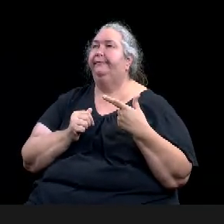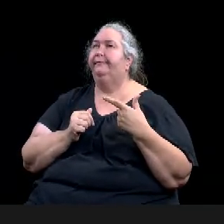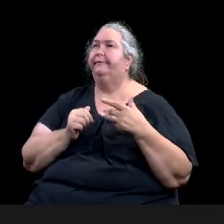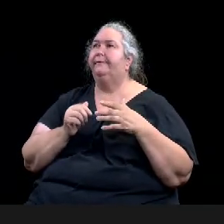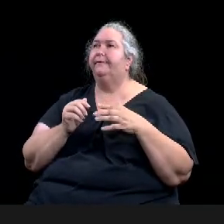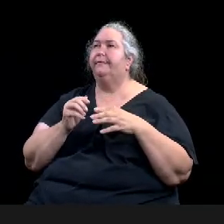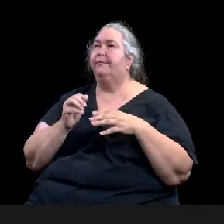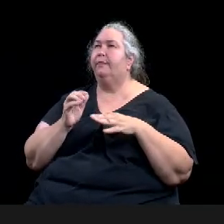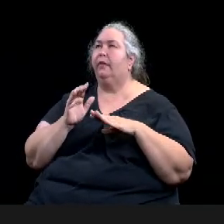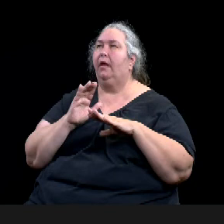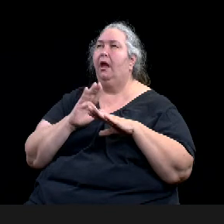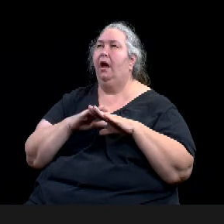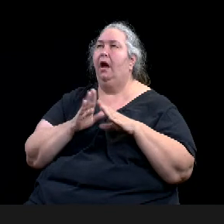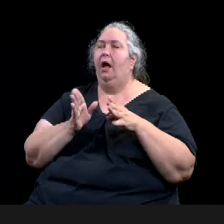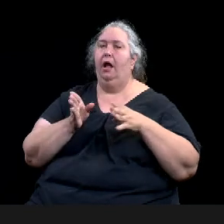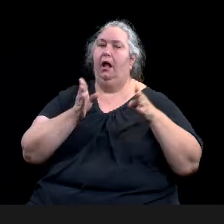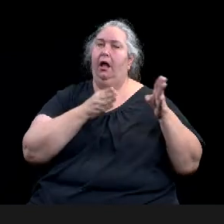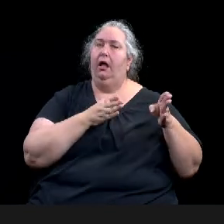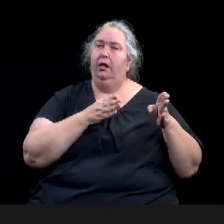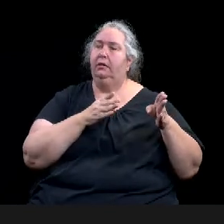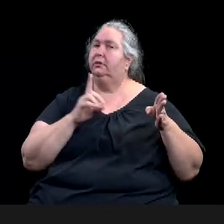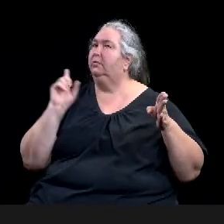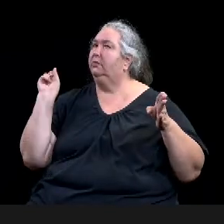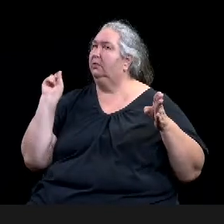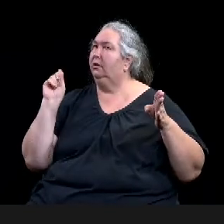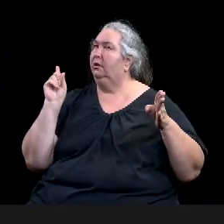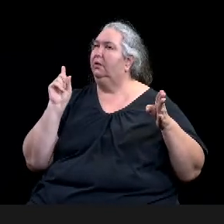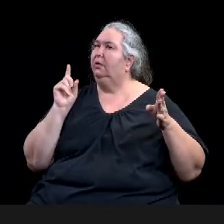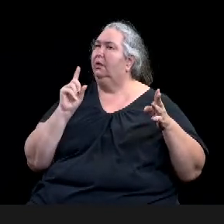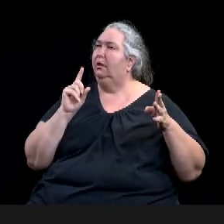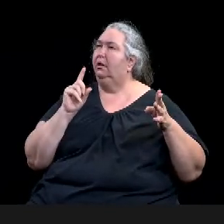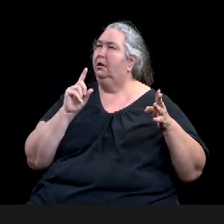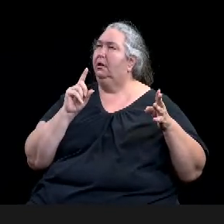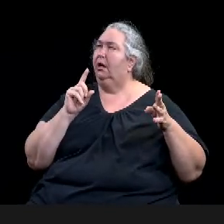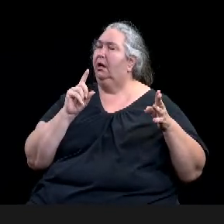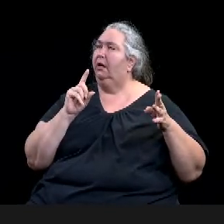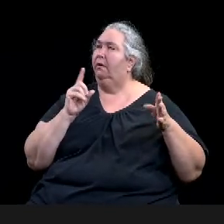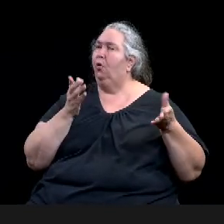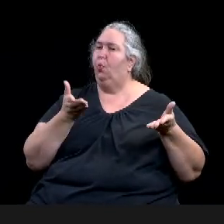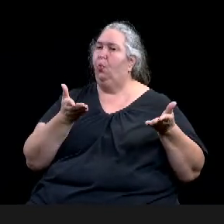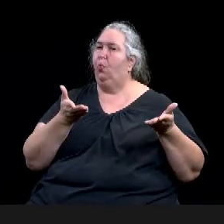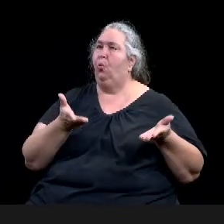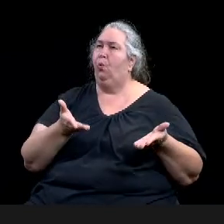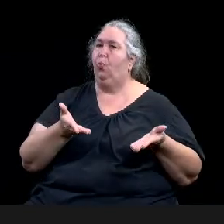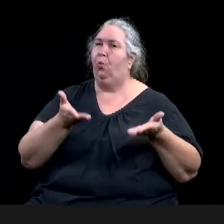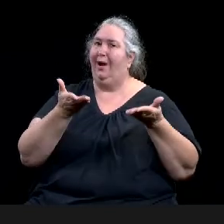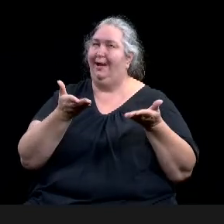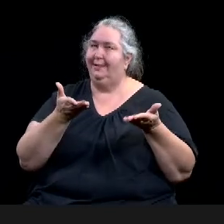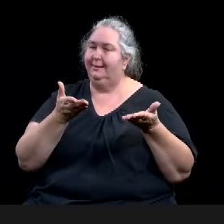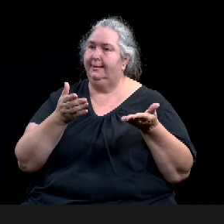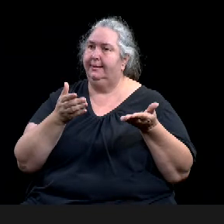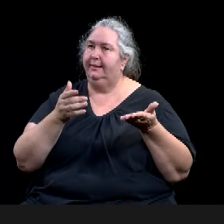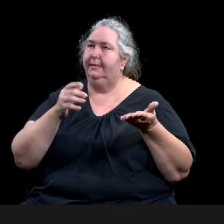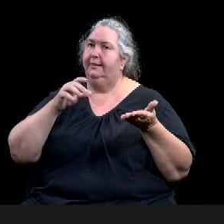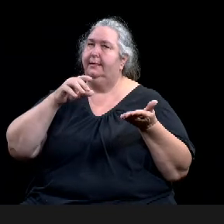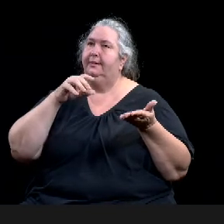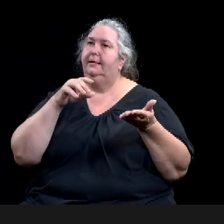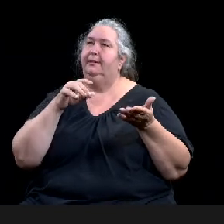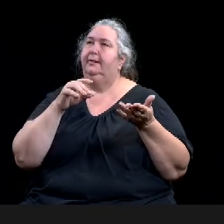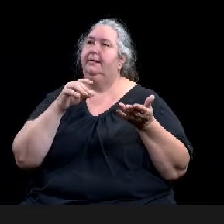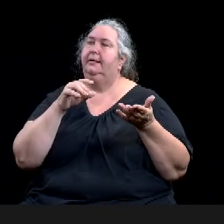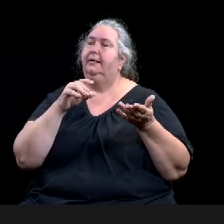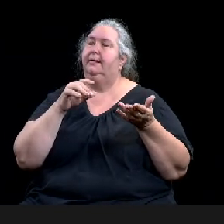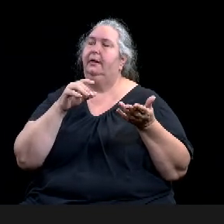it with a two story building, which would be in this, this location where it exists because we are limited